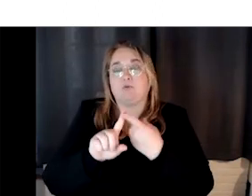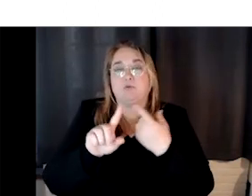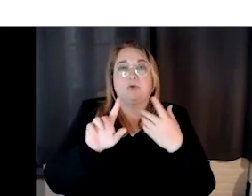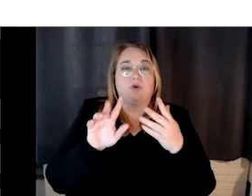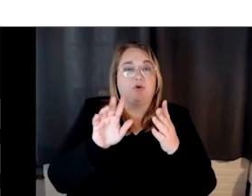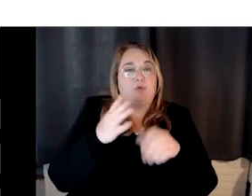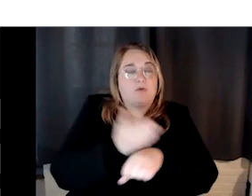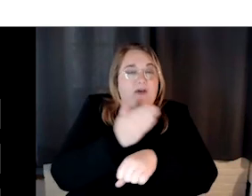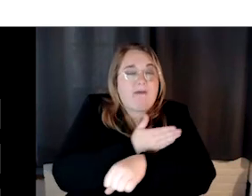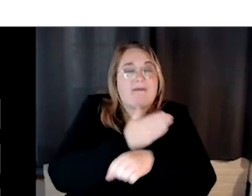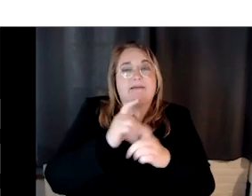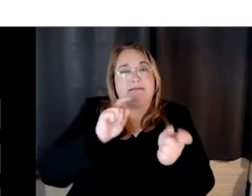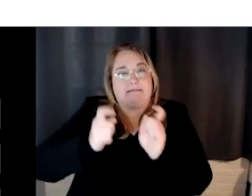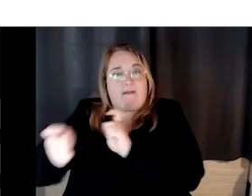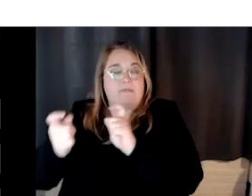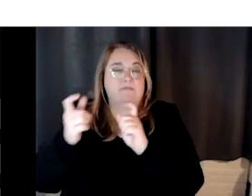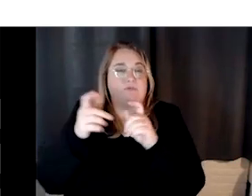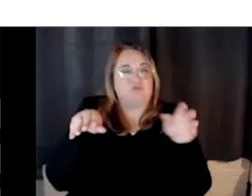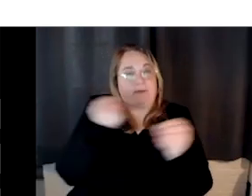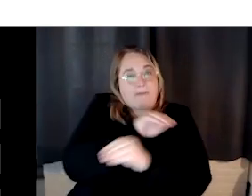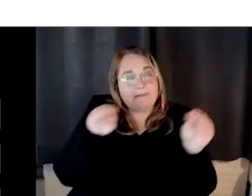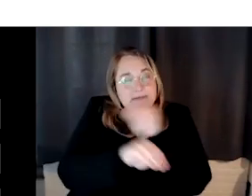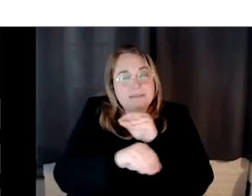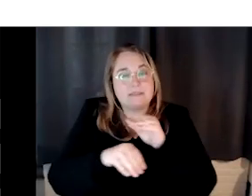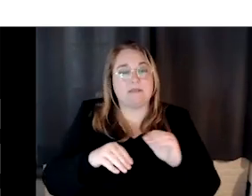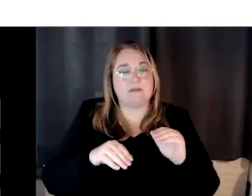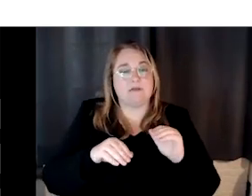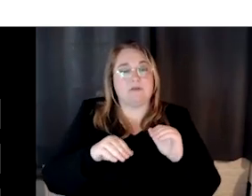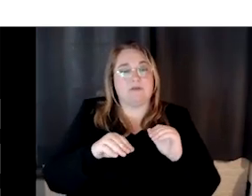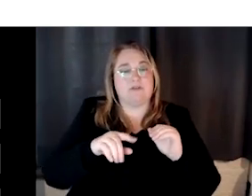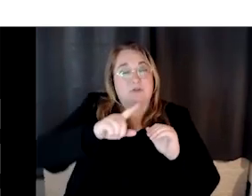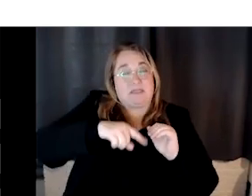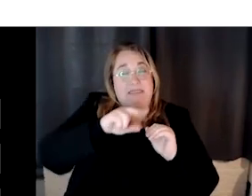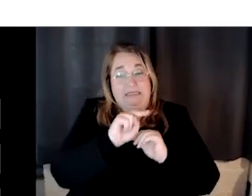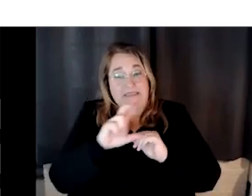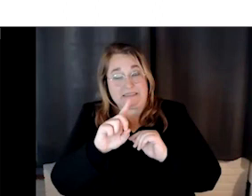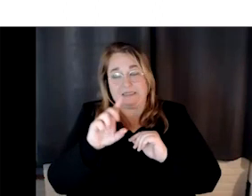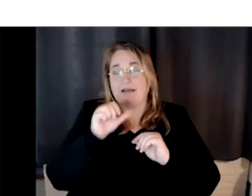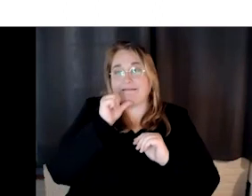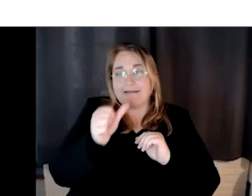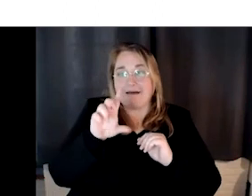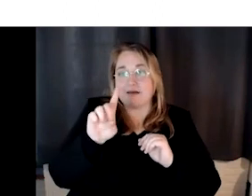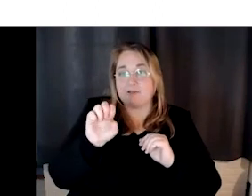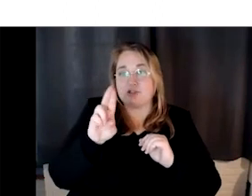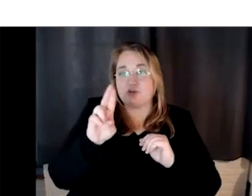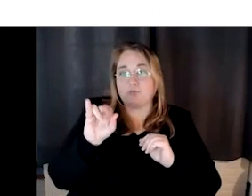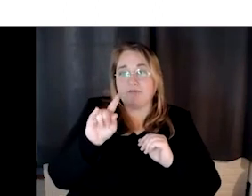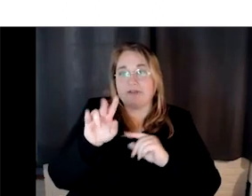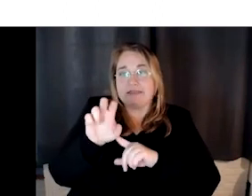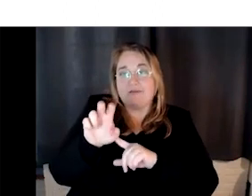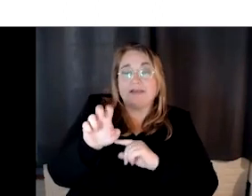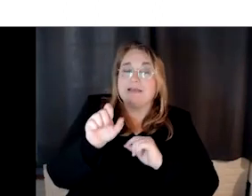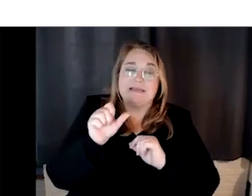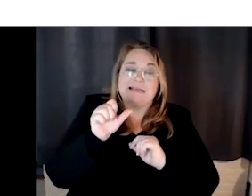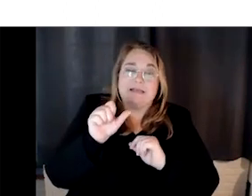we don't consider these two that have this ND non-derivative, um, to be OER because you cannot make changes